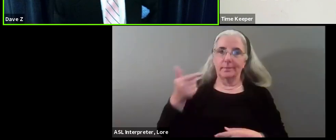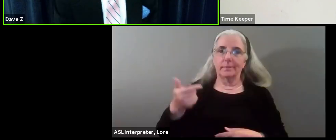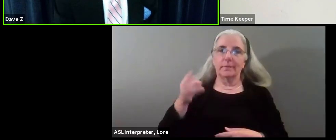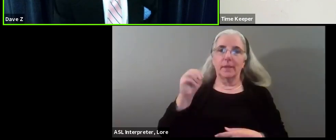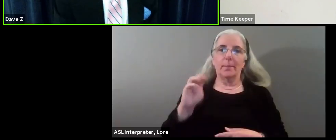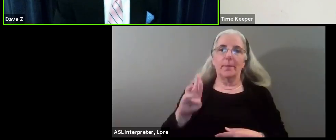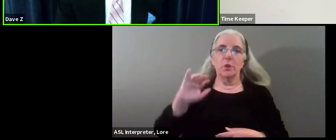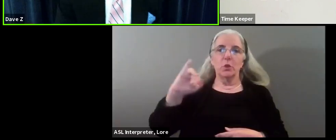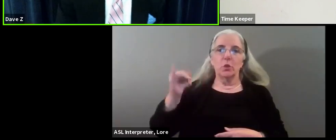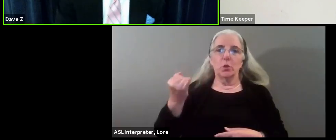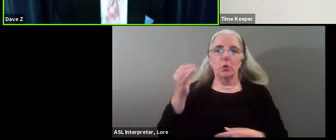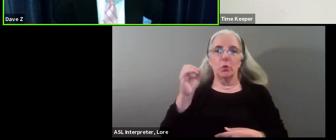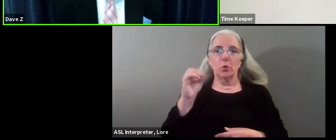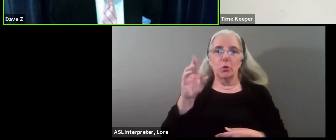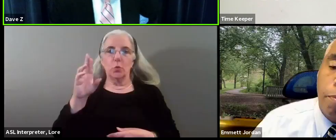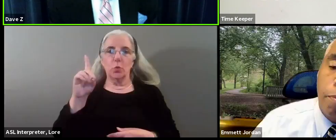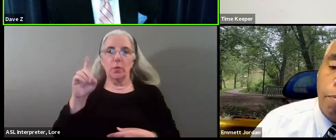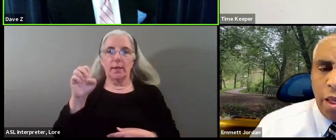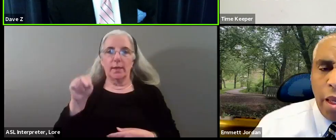please.